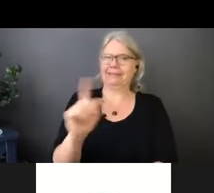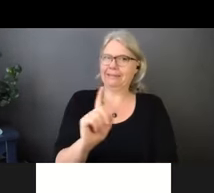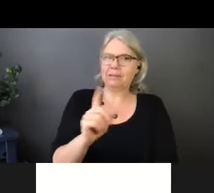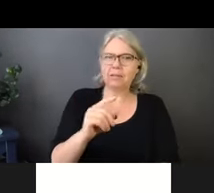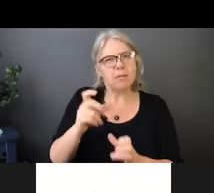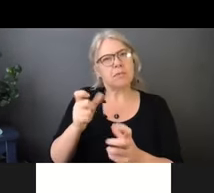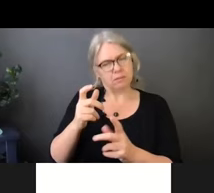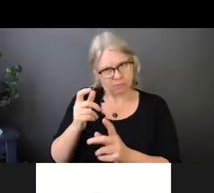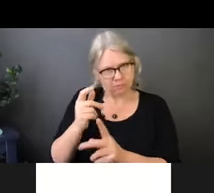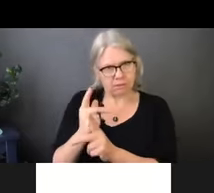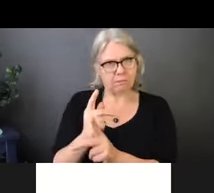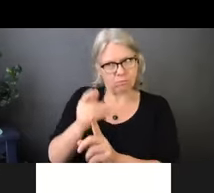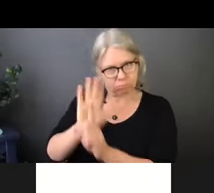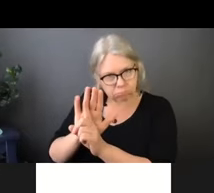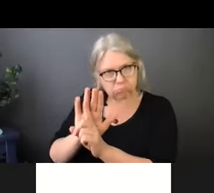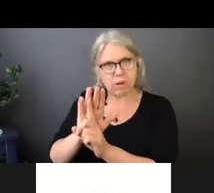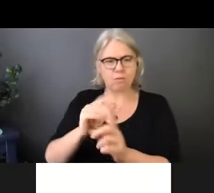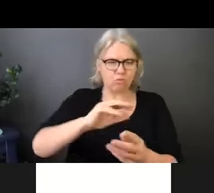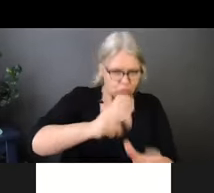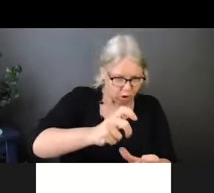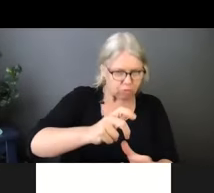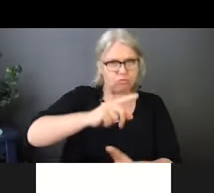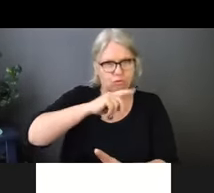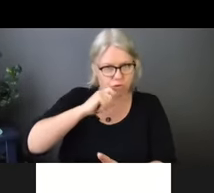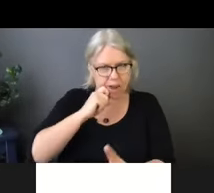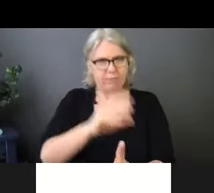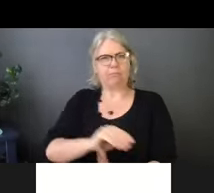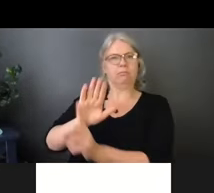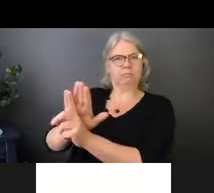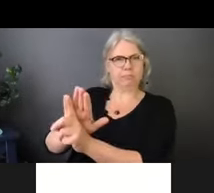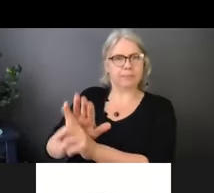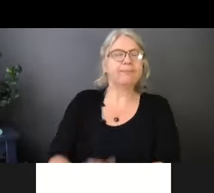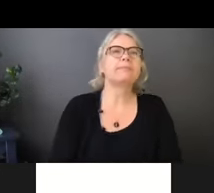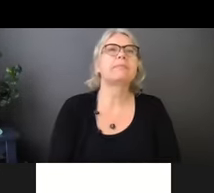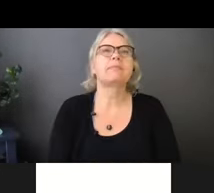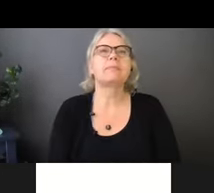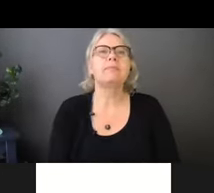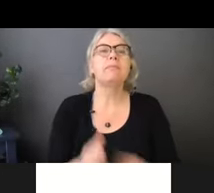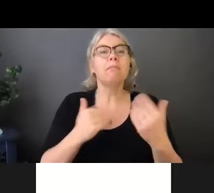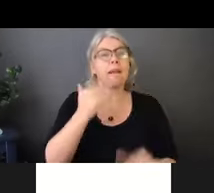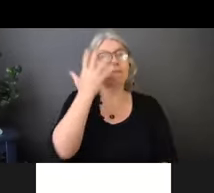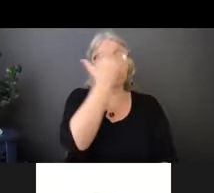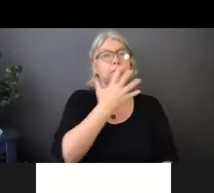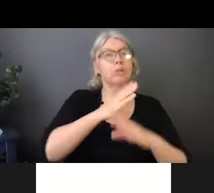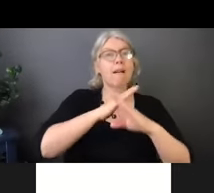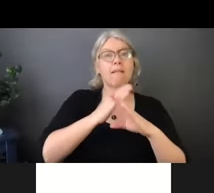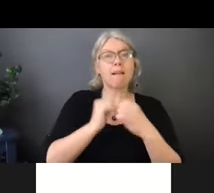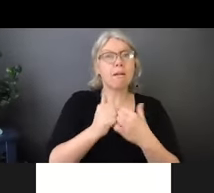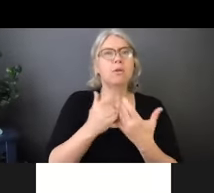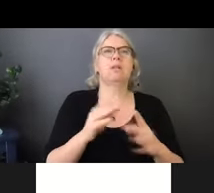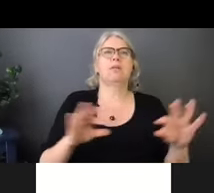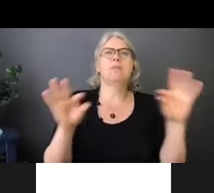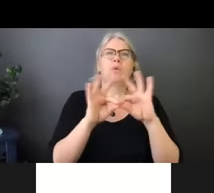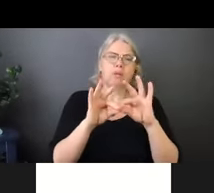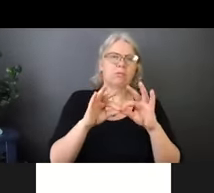Disposable masks and eye protection should be worn to protect your eyes, your nose, and your mouth during activities. Disposable masks